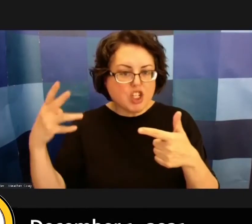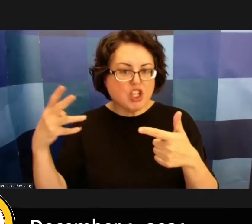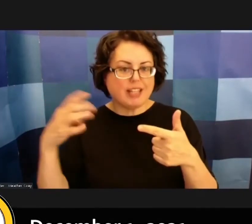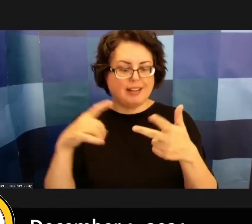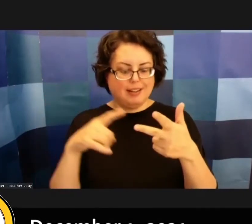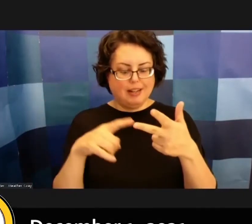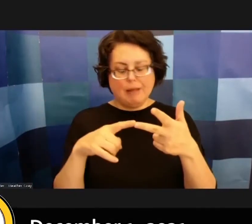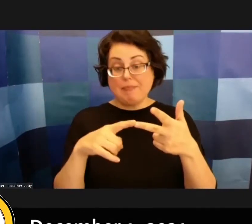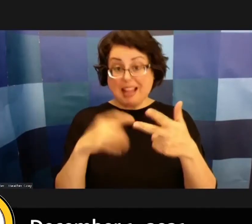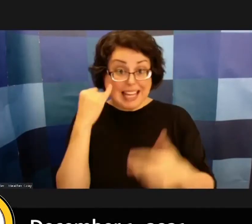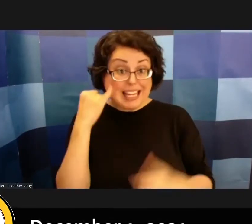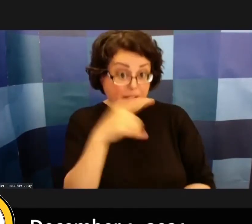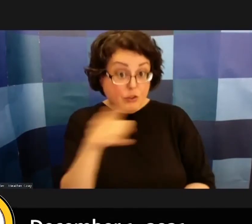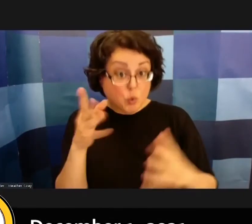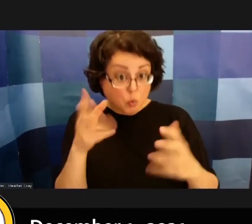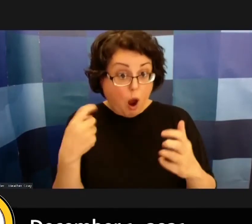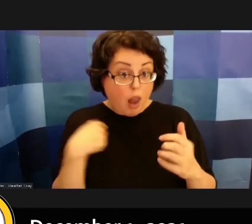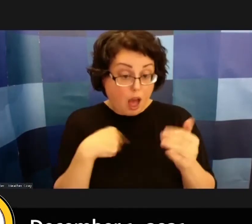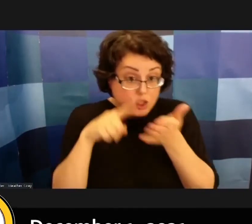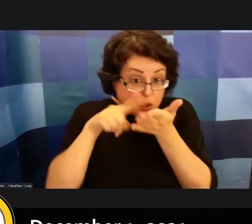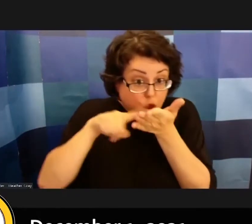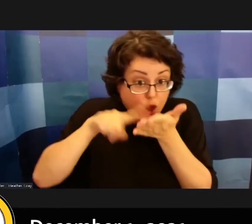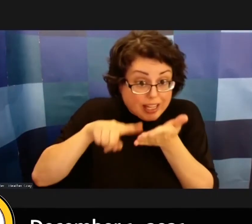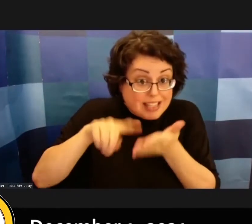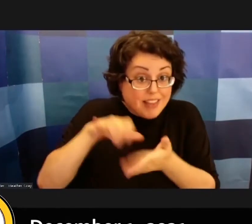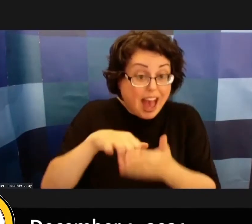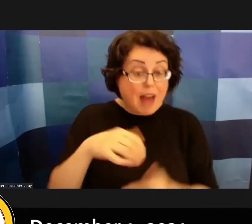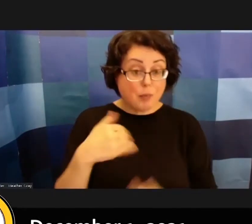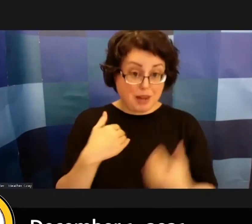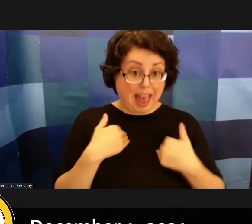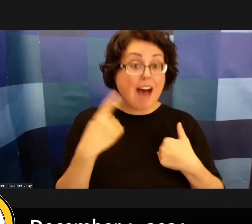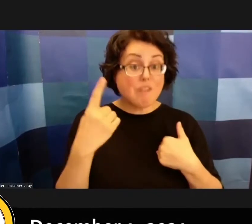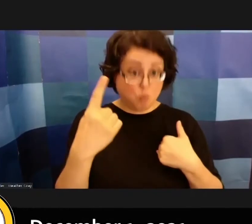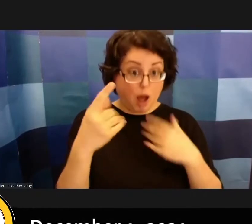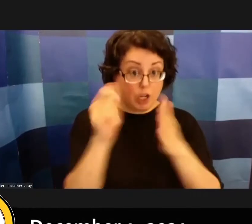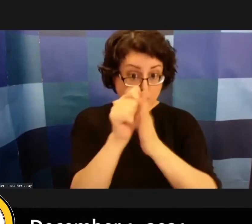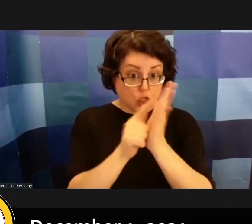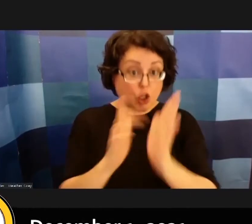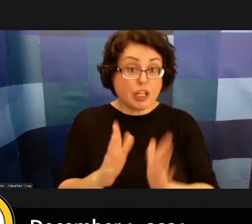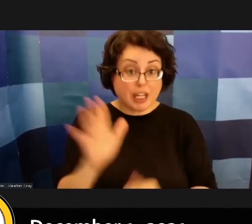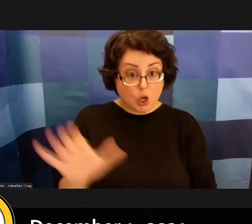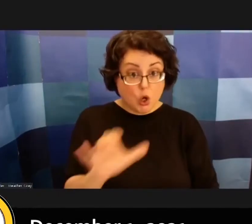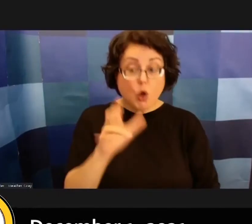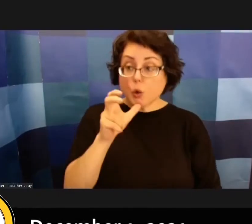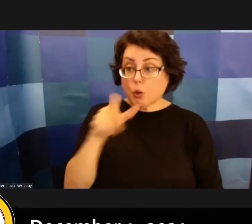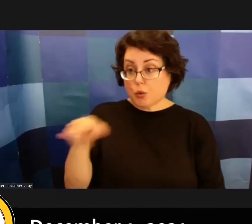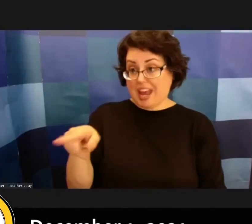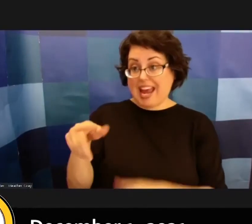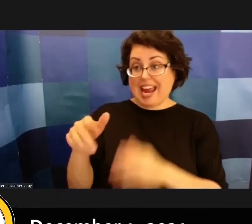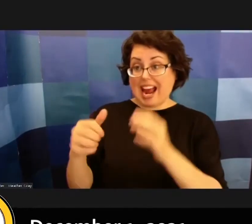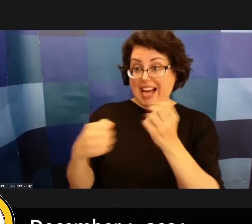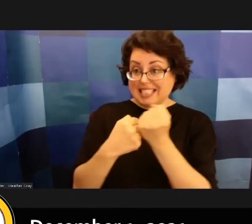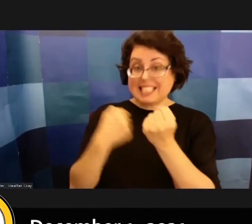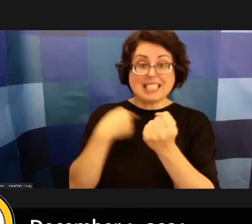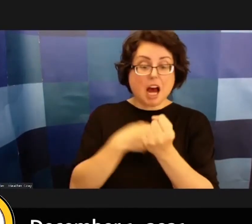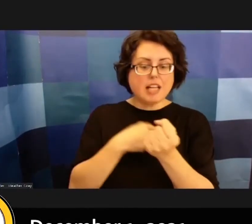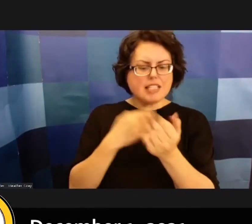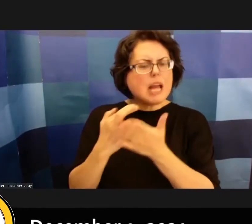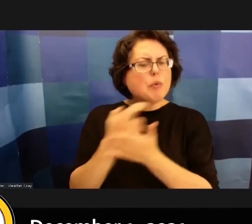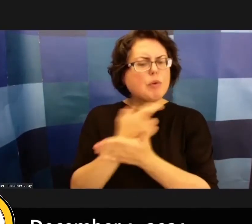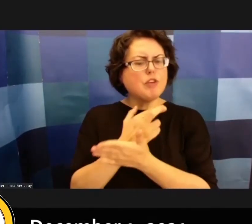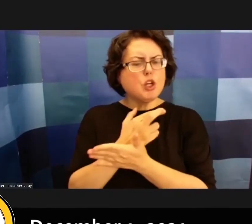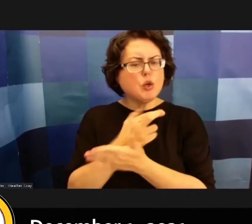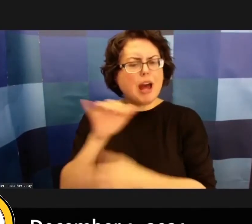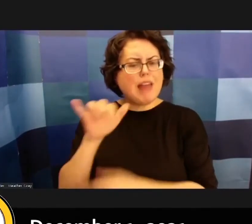looking into that um there is an attorney who does kind of assist with reviewing those briefs and we then you know work to